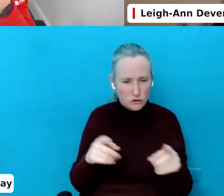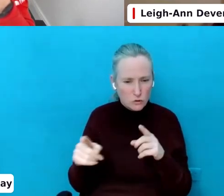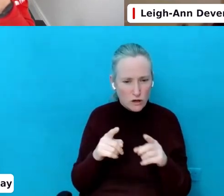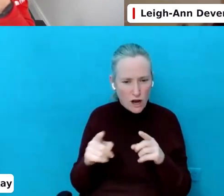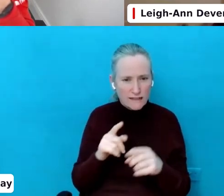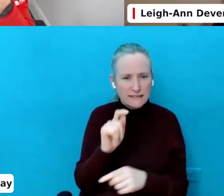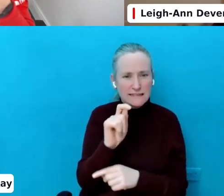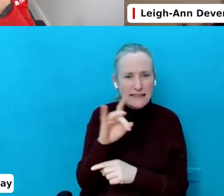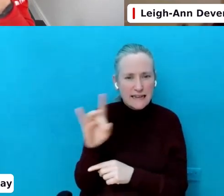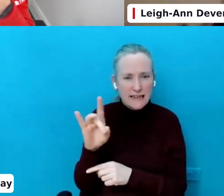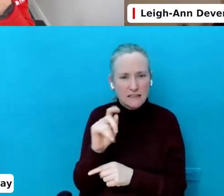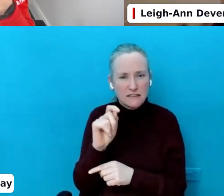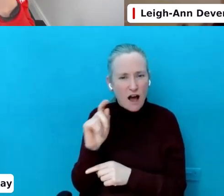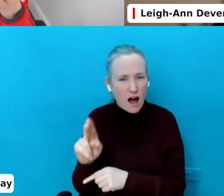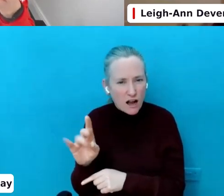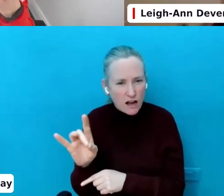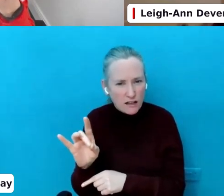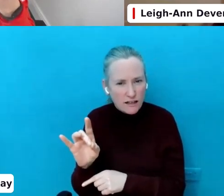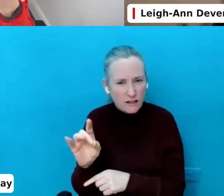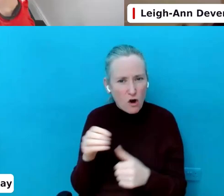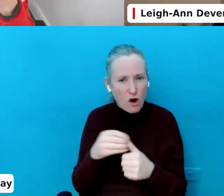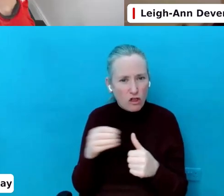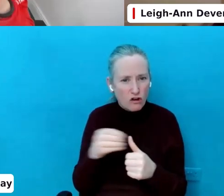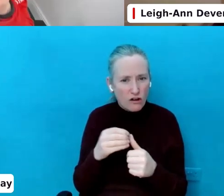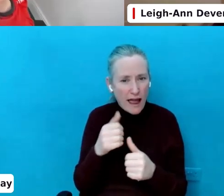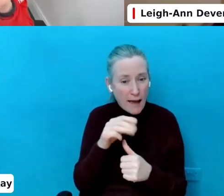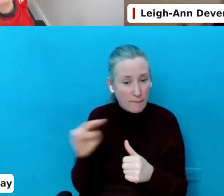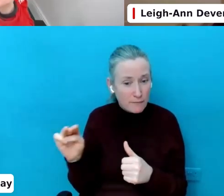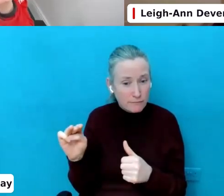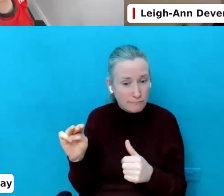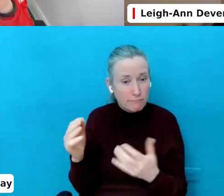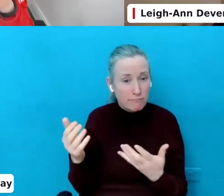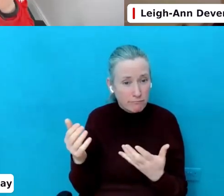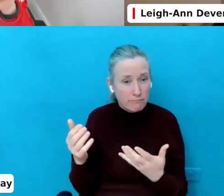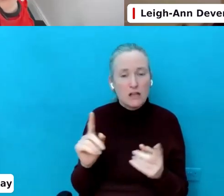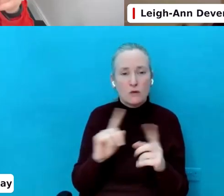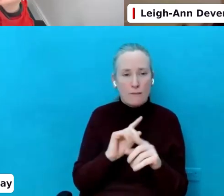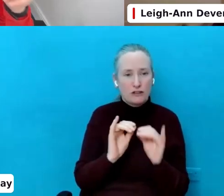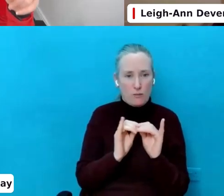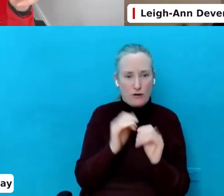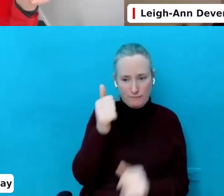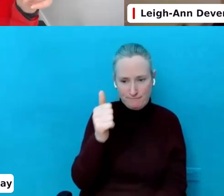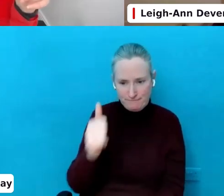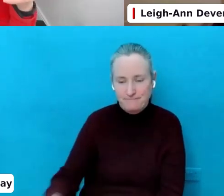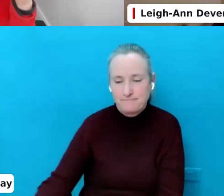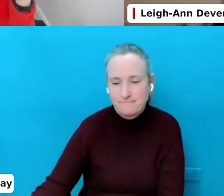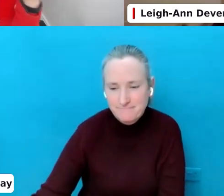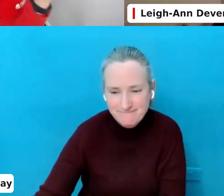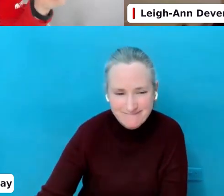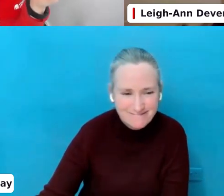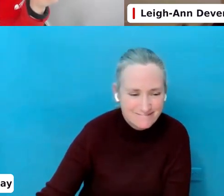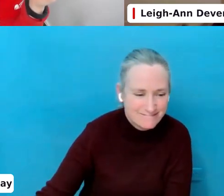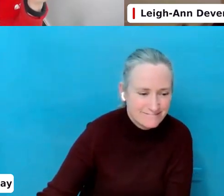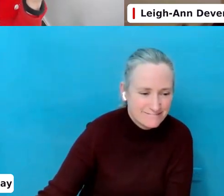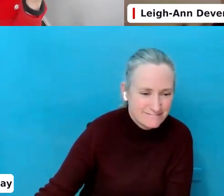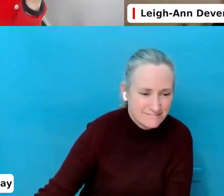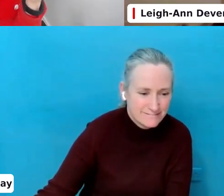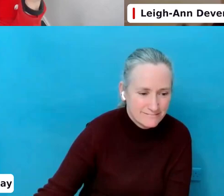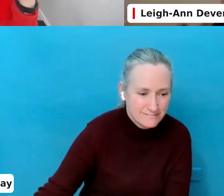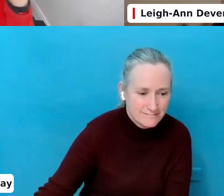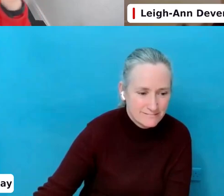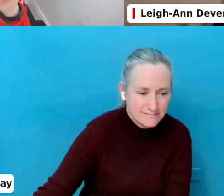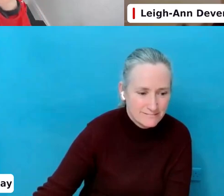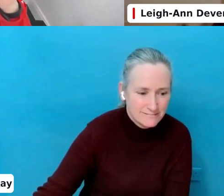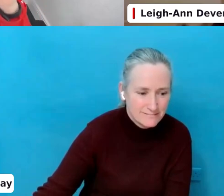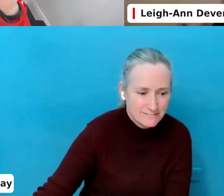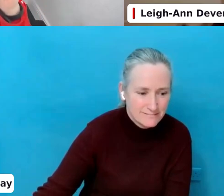and various other apps. You can see the one that I showed you. can watch it back in the recording